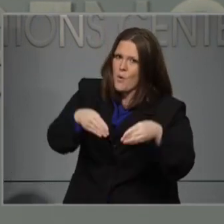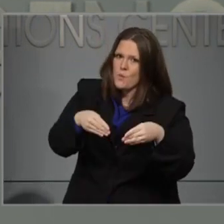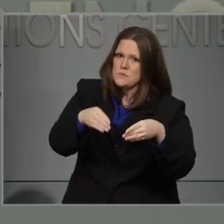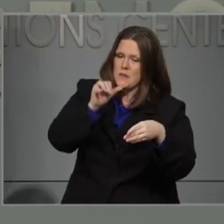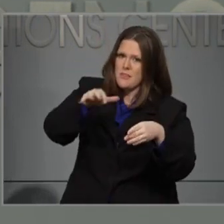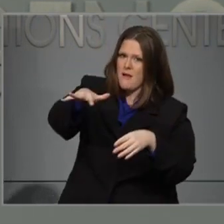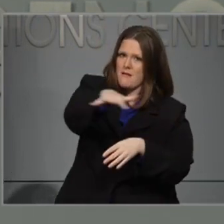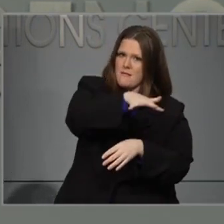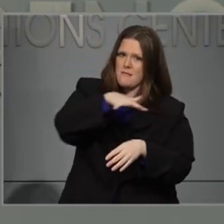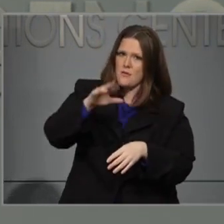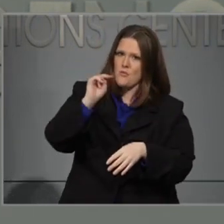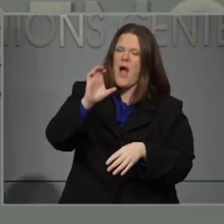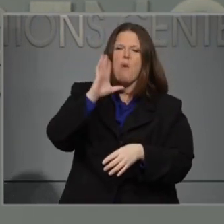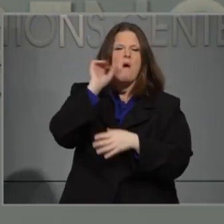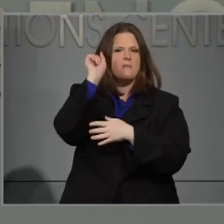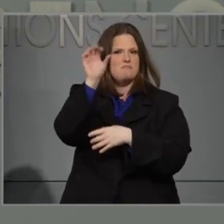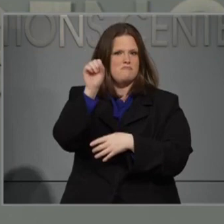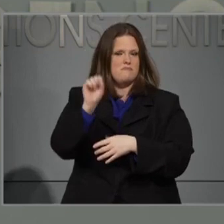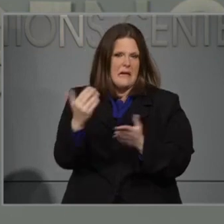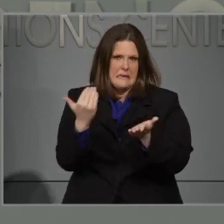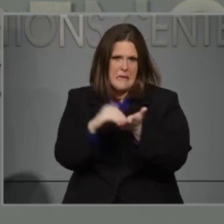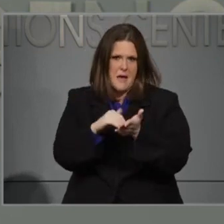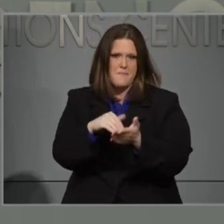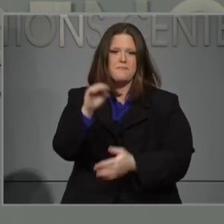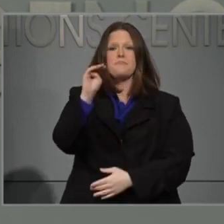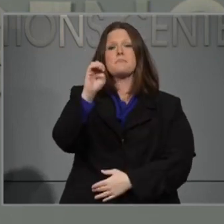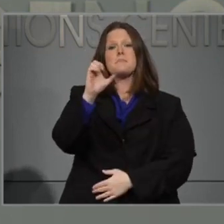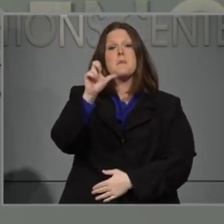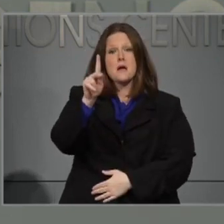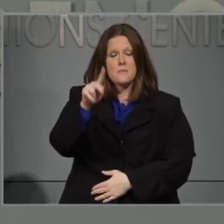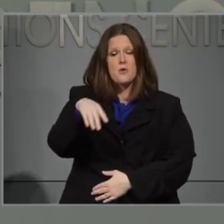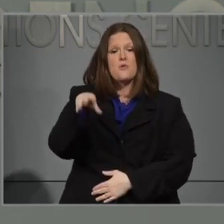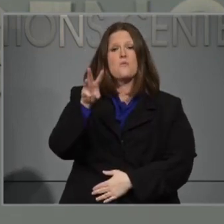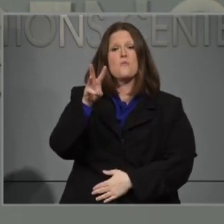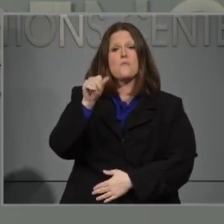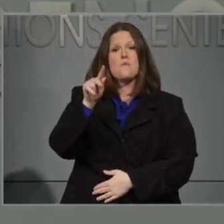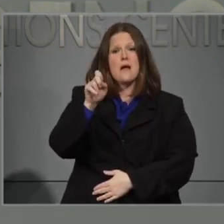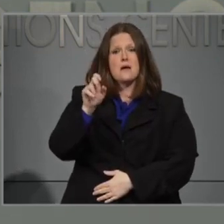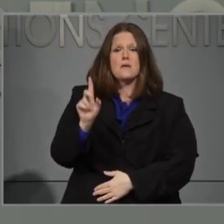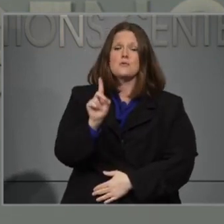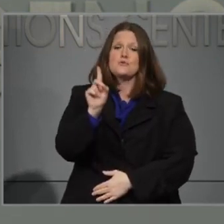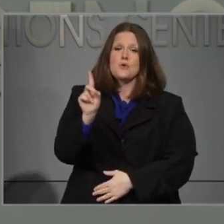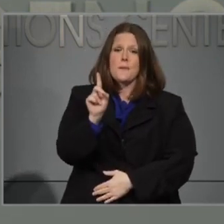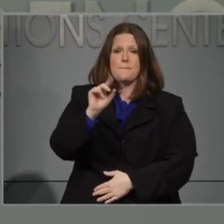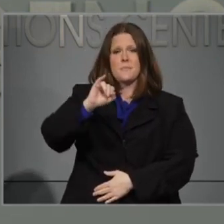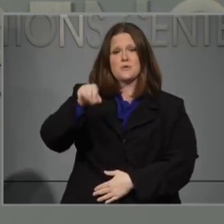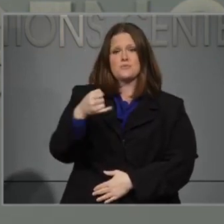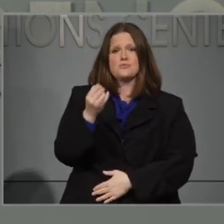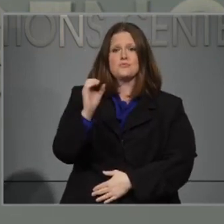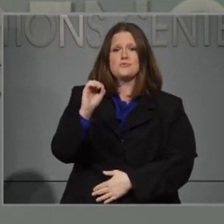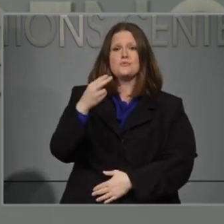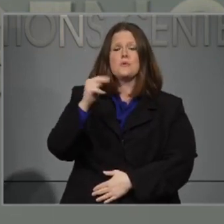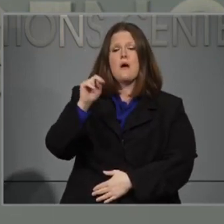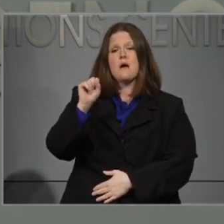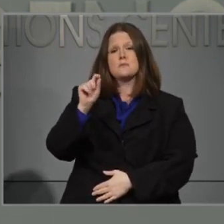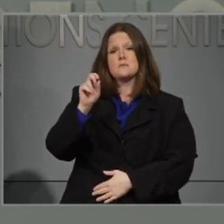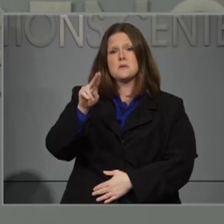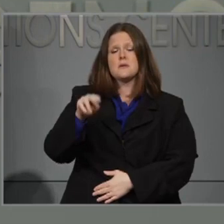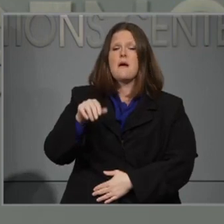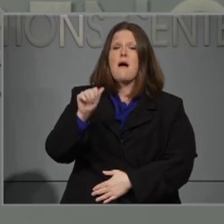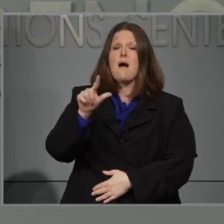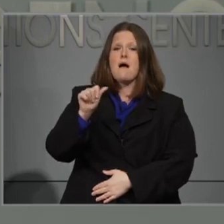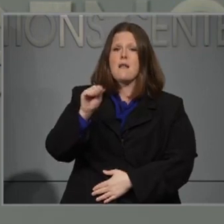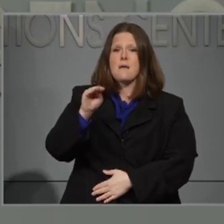nine counties, and again, I'll list them here for you. Mecklenburg, Wake, Durham, Johnston, Alamance, Guilford,